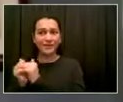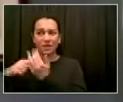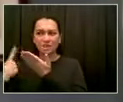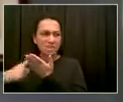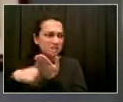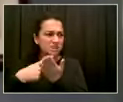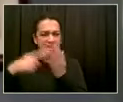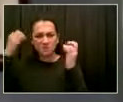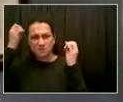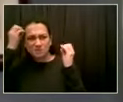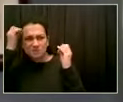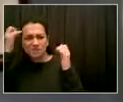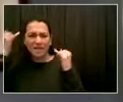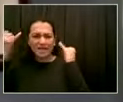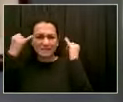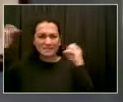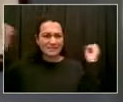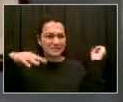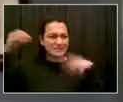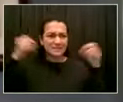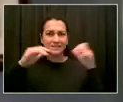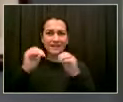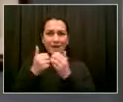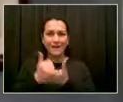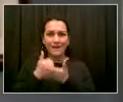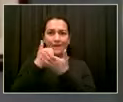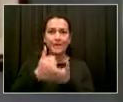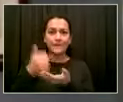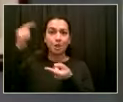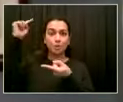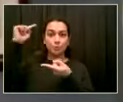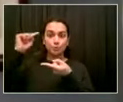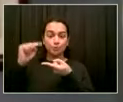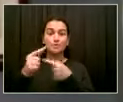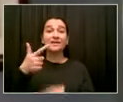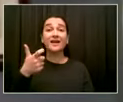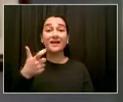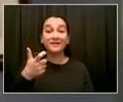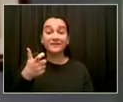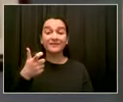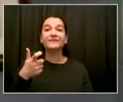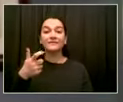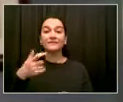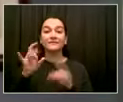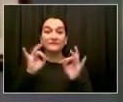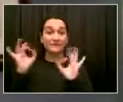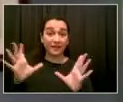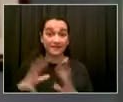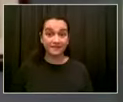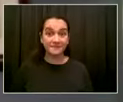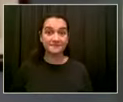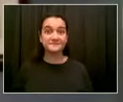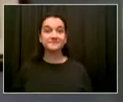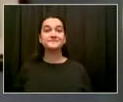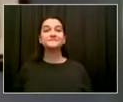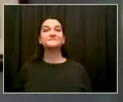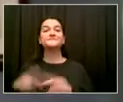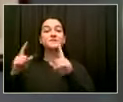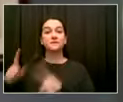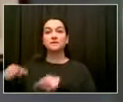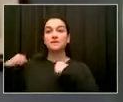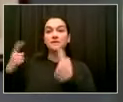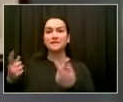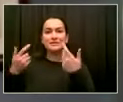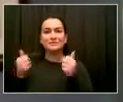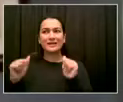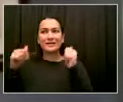Rockaway with Rock Safe Streets that, quite honestly, only covered a 10-block radius, but because of their commitment to the community, they have